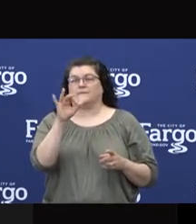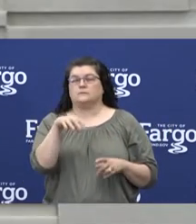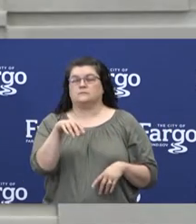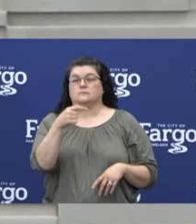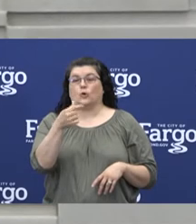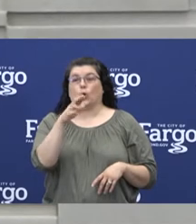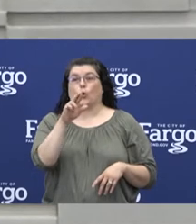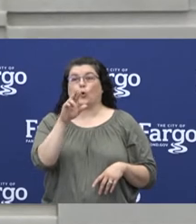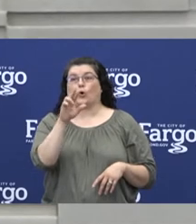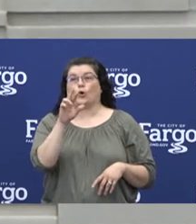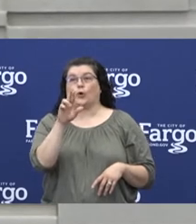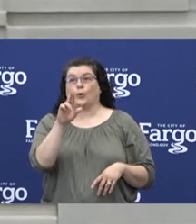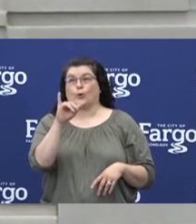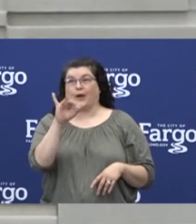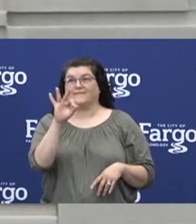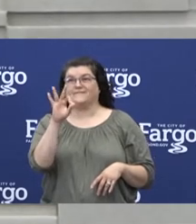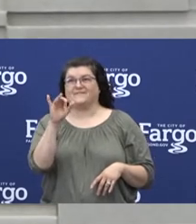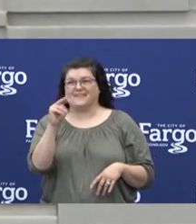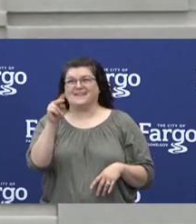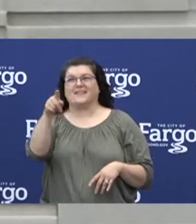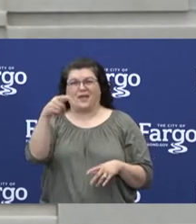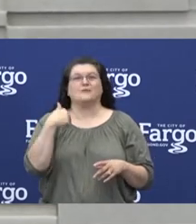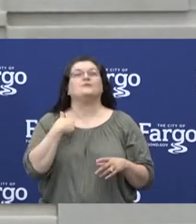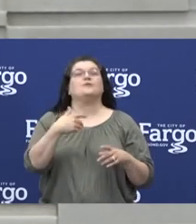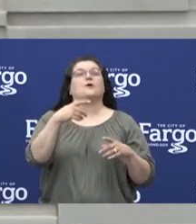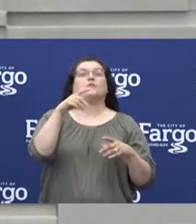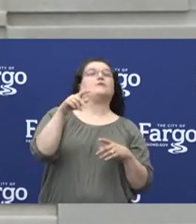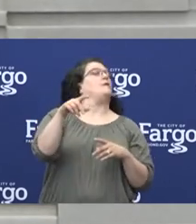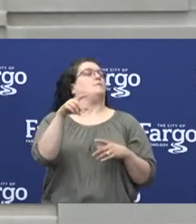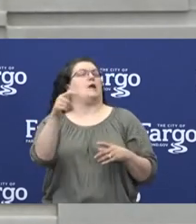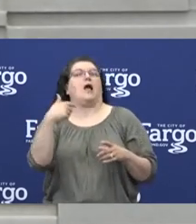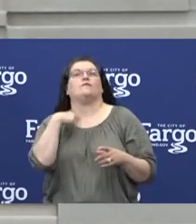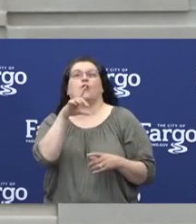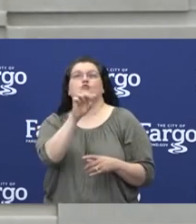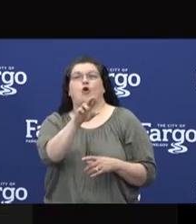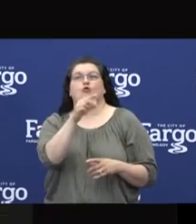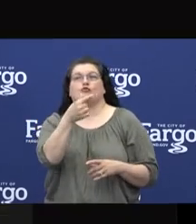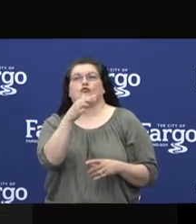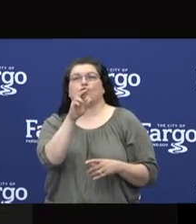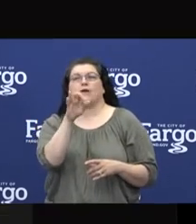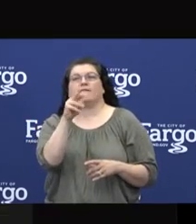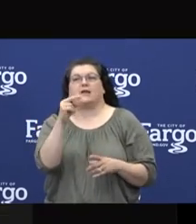have Chief Medical Officer, Vice President Dr. Doug Griffin. Could you start up, please?